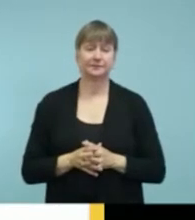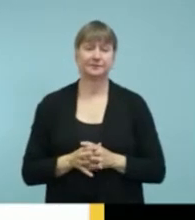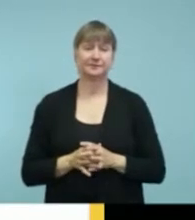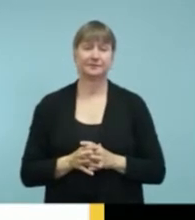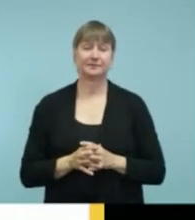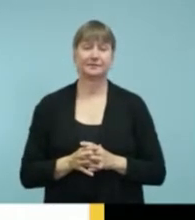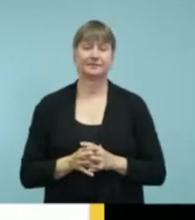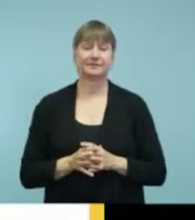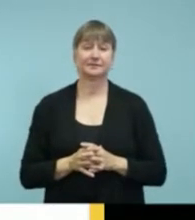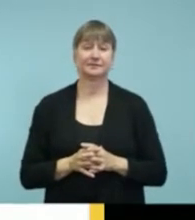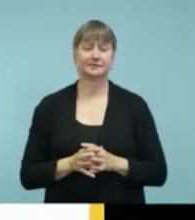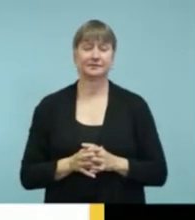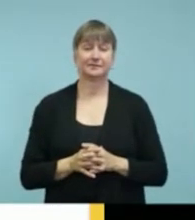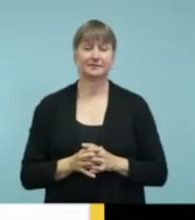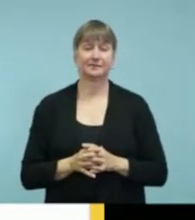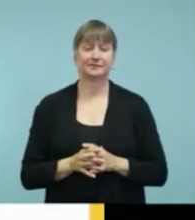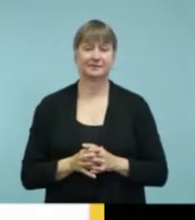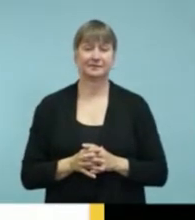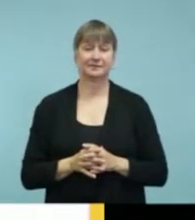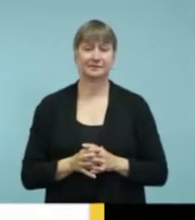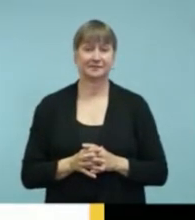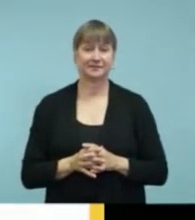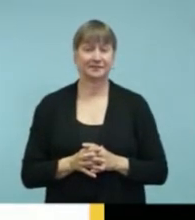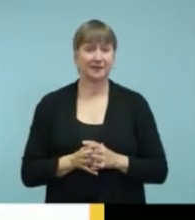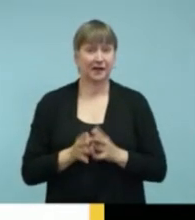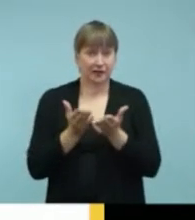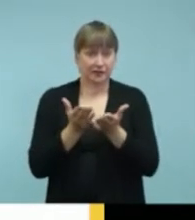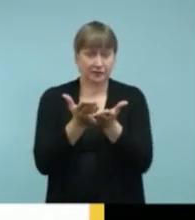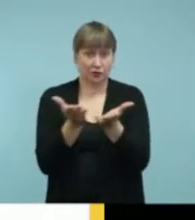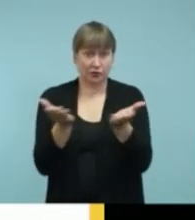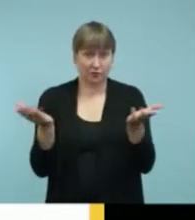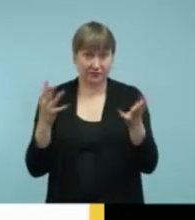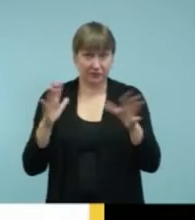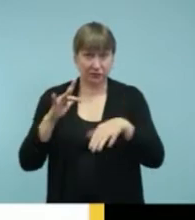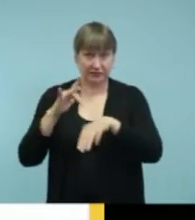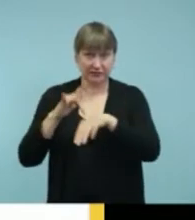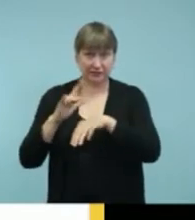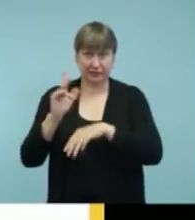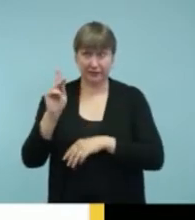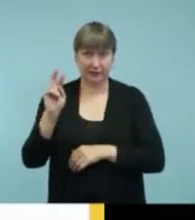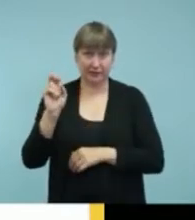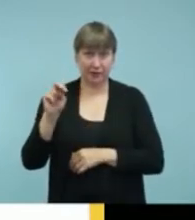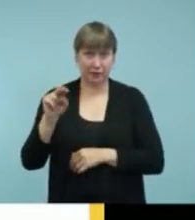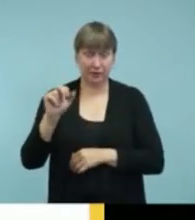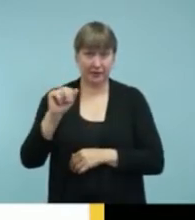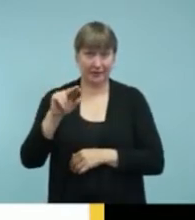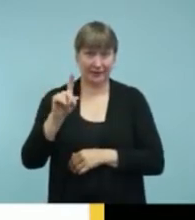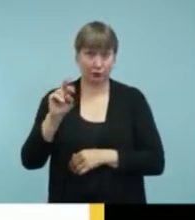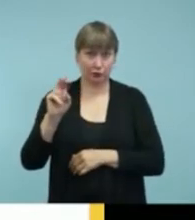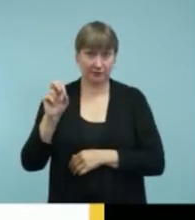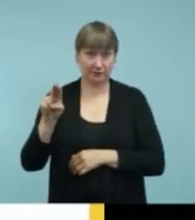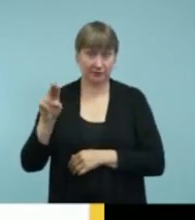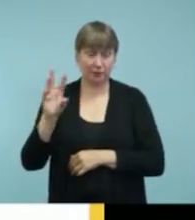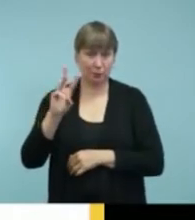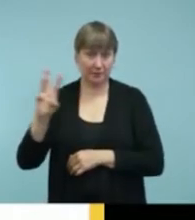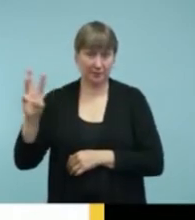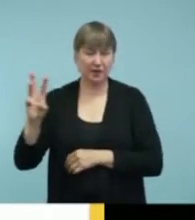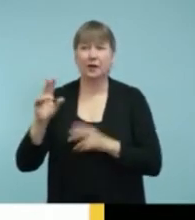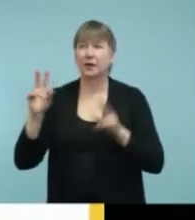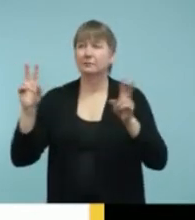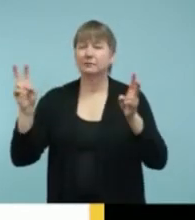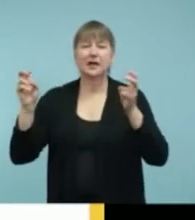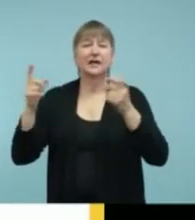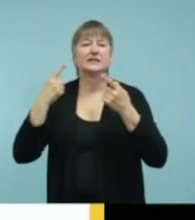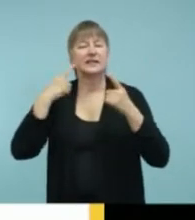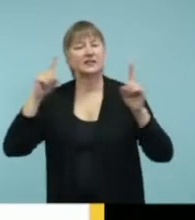So if you have not been to Karen Anderson site, which is success for children with hearing loss,